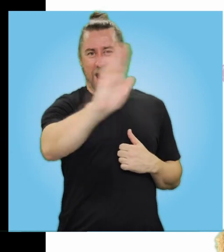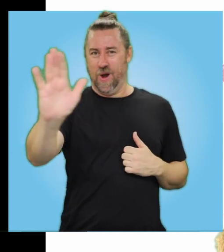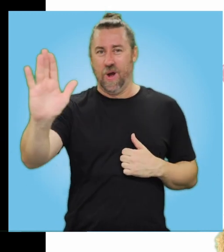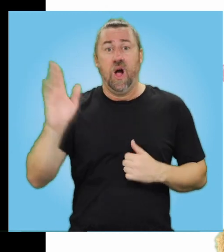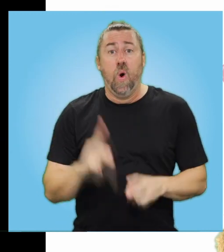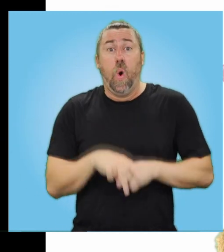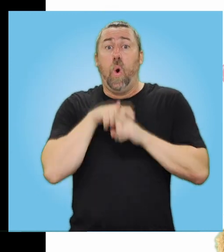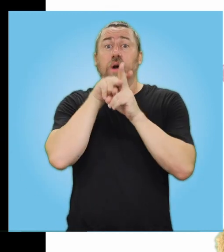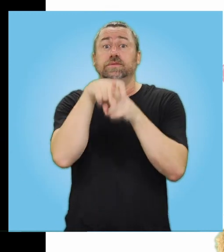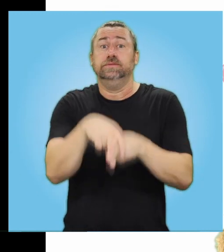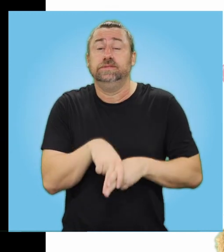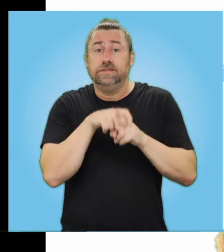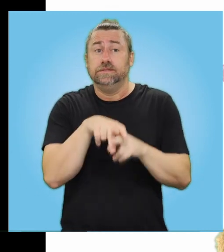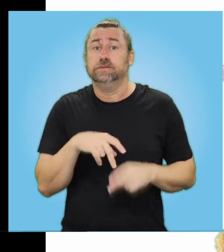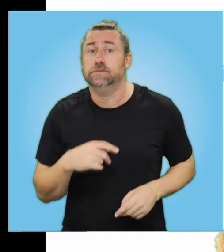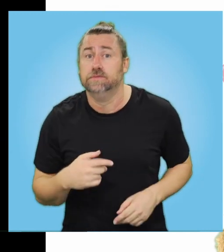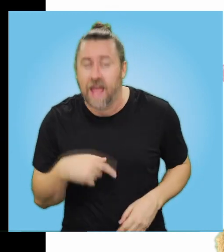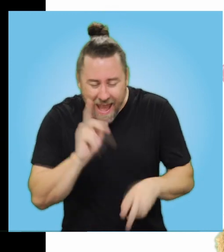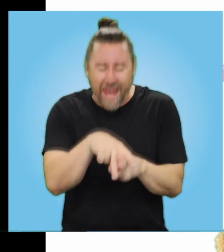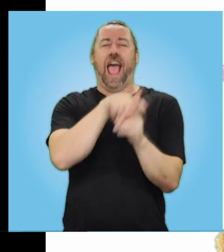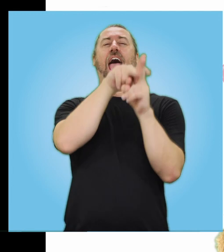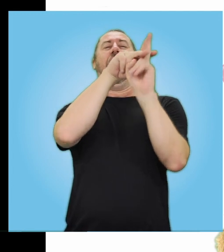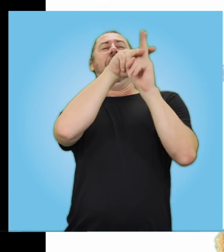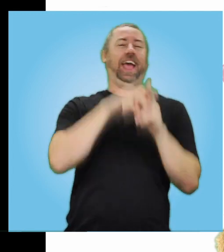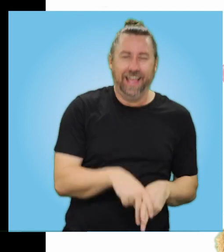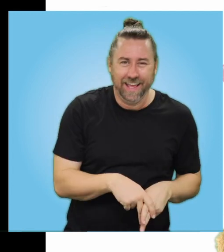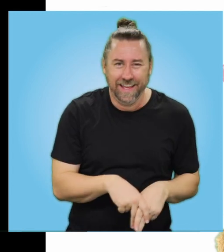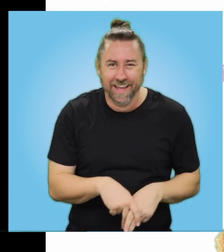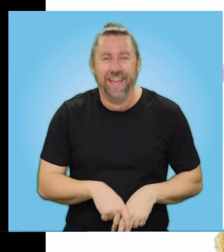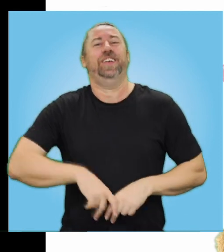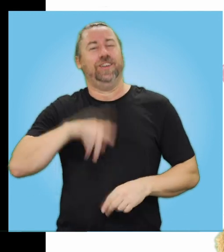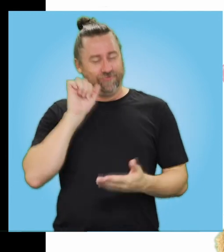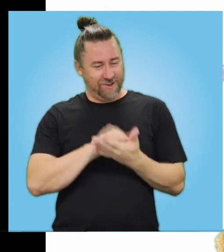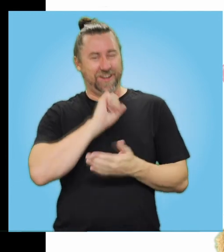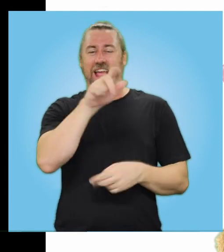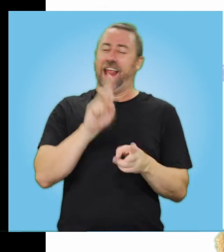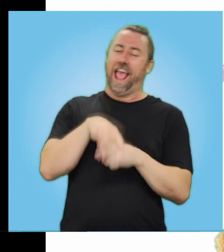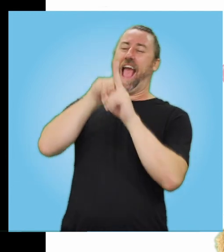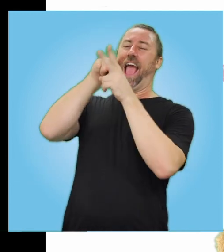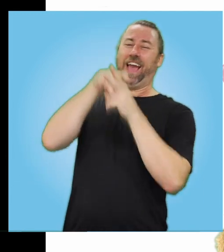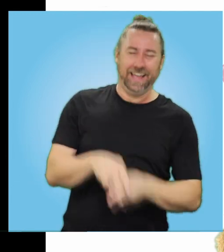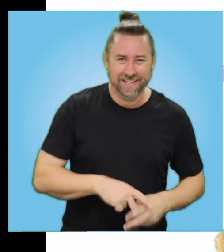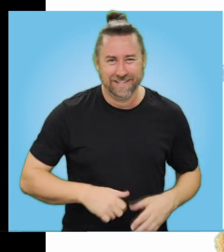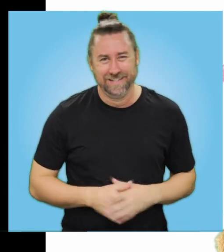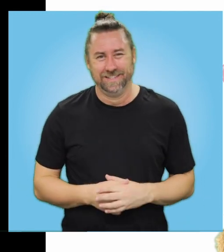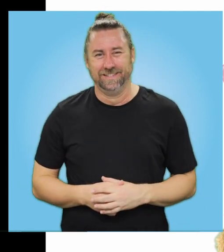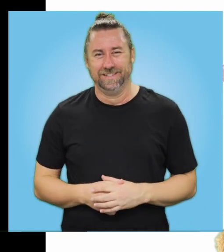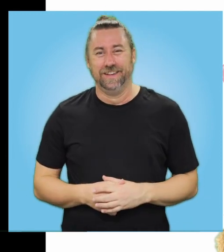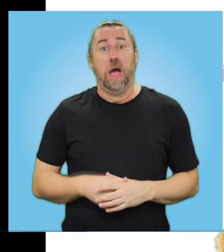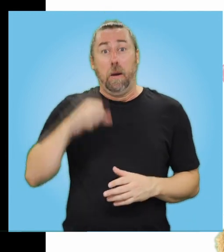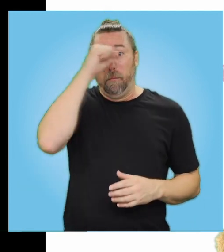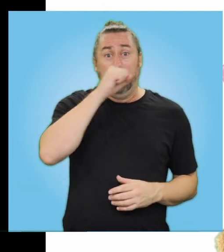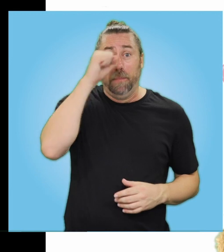And what do you think they say? And that is what they say. When